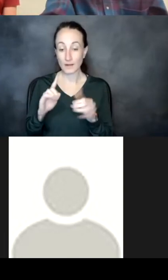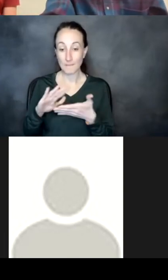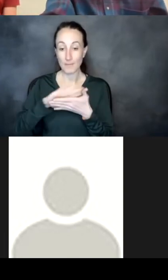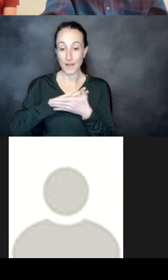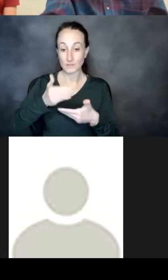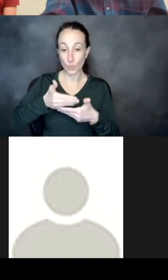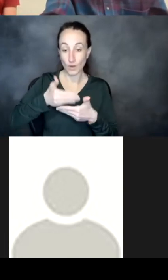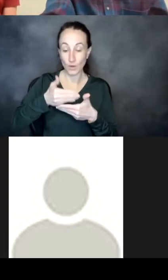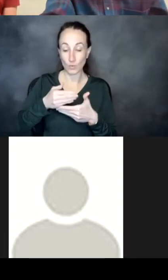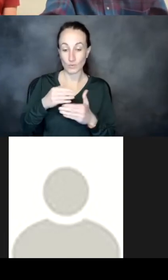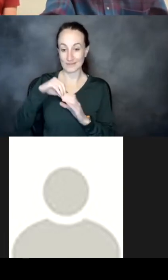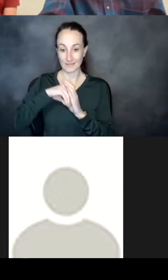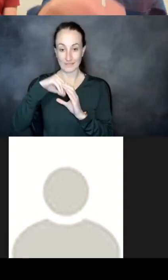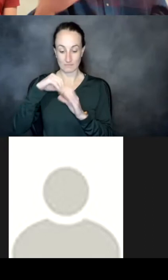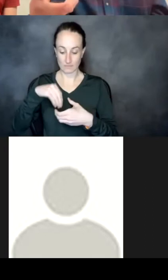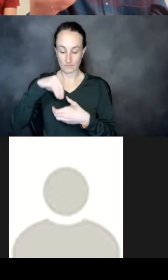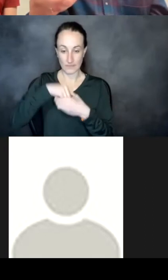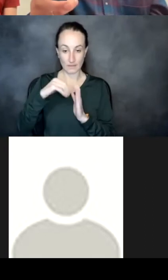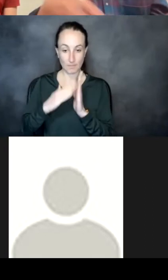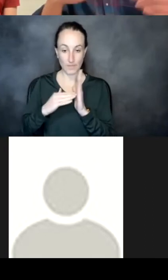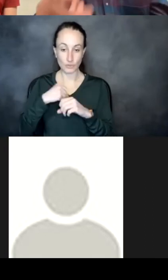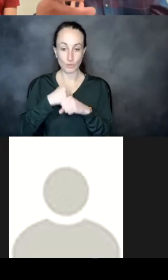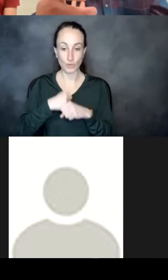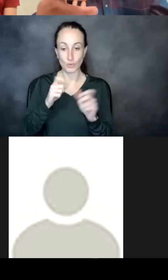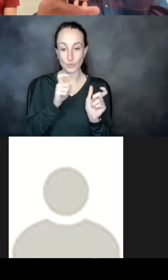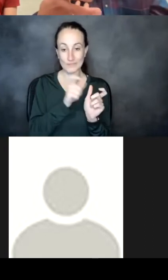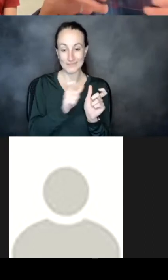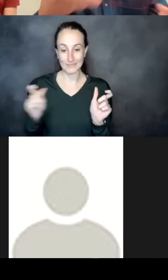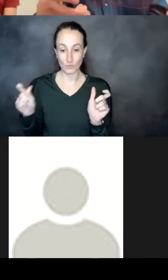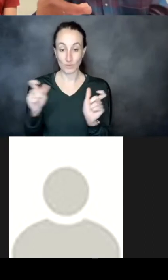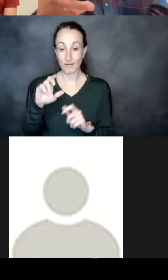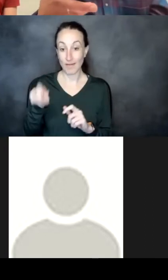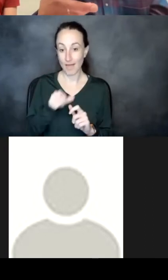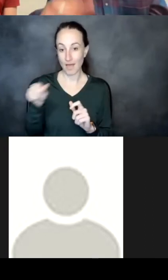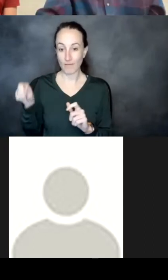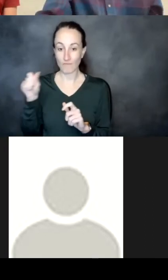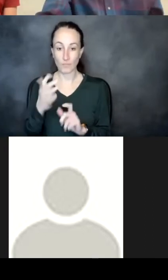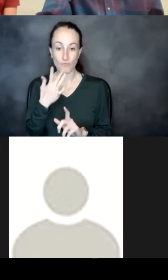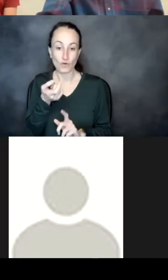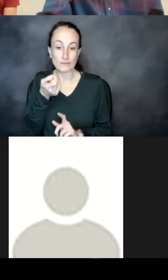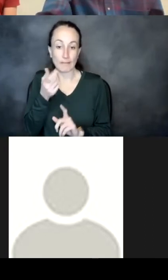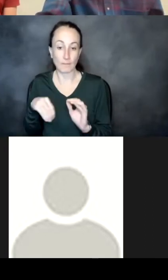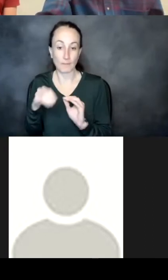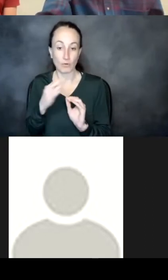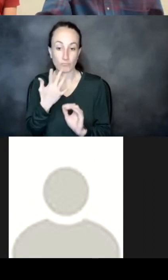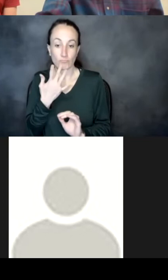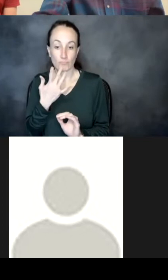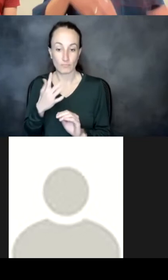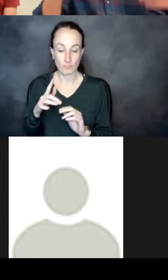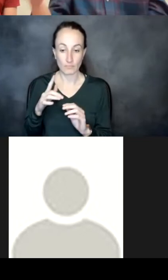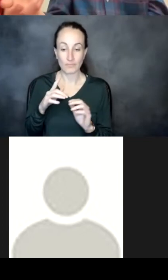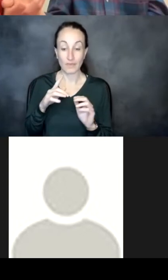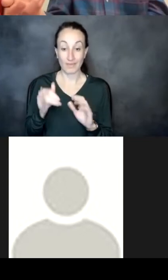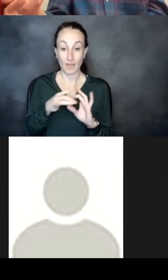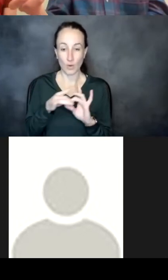in painting is able to produce sequences that maybe alpha fold prefers just a little bit and then the correlation kind of gets a bit fuzzier